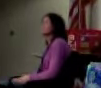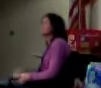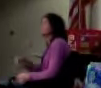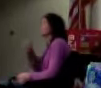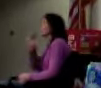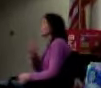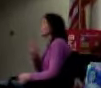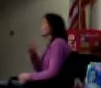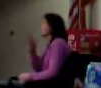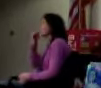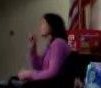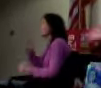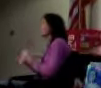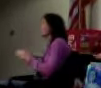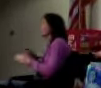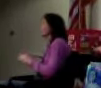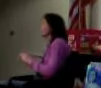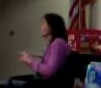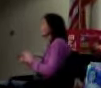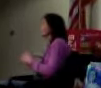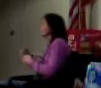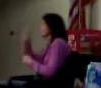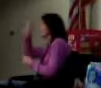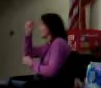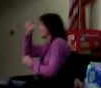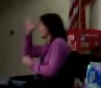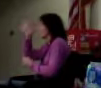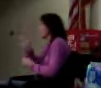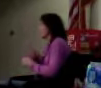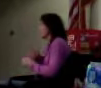Women experience the world differently than men experience the world.